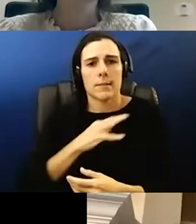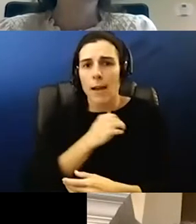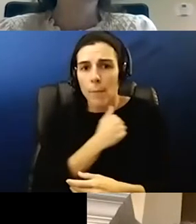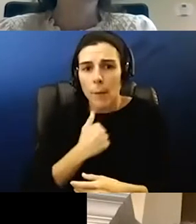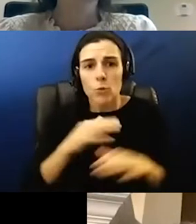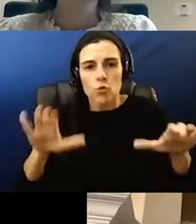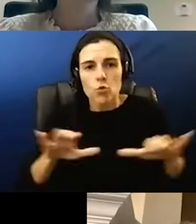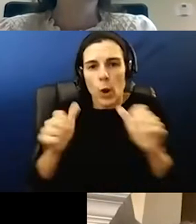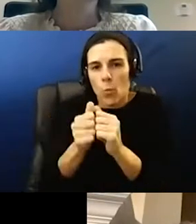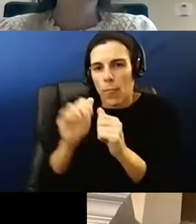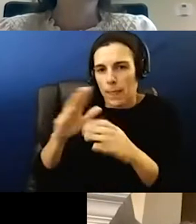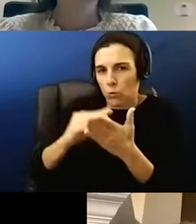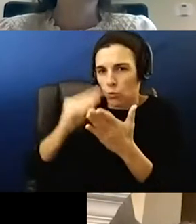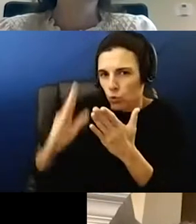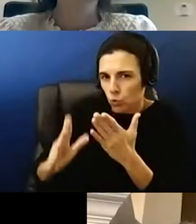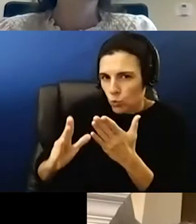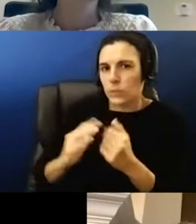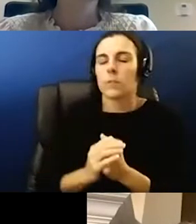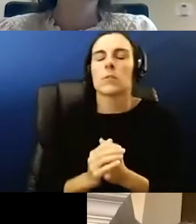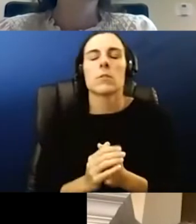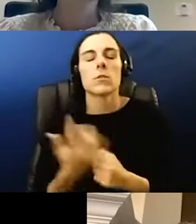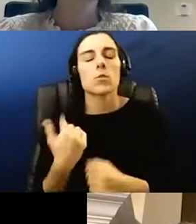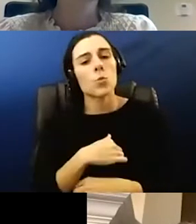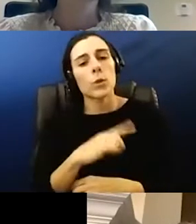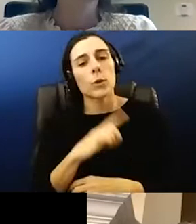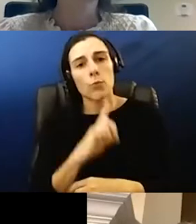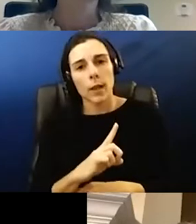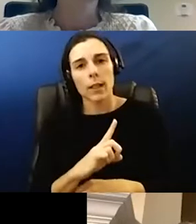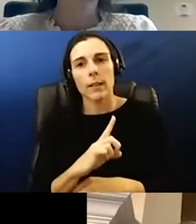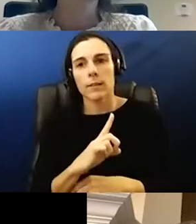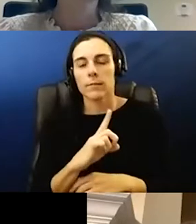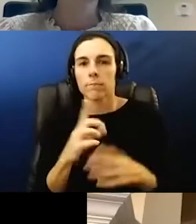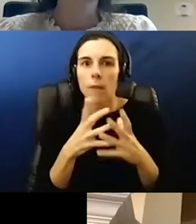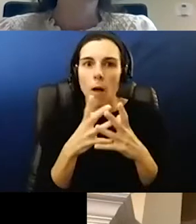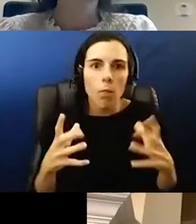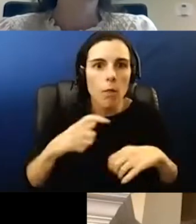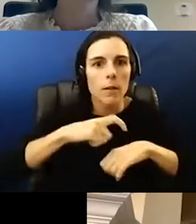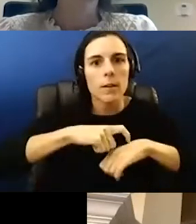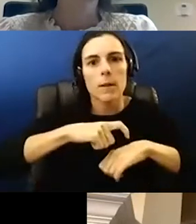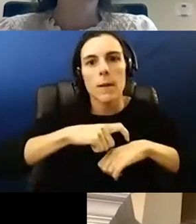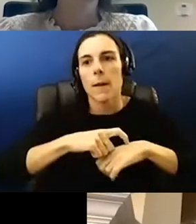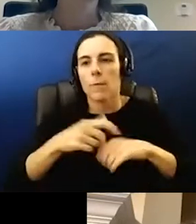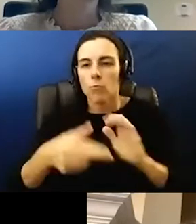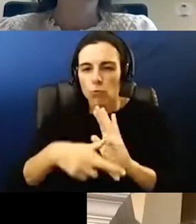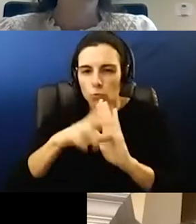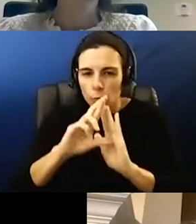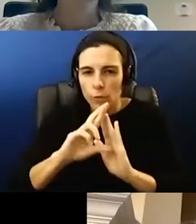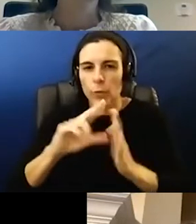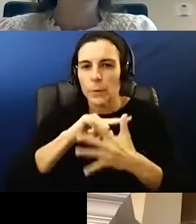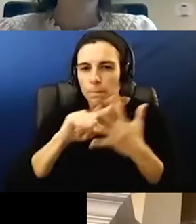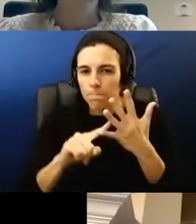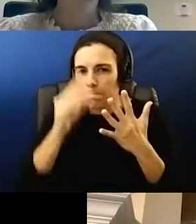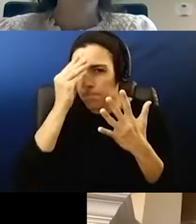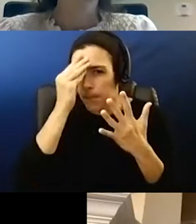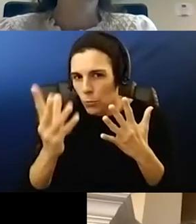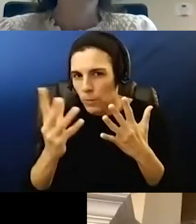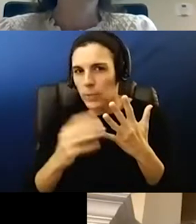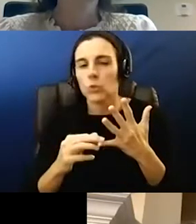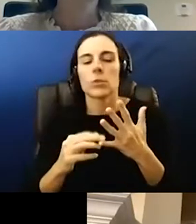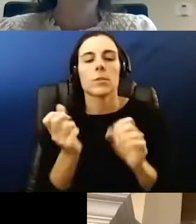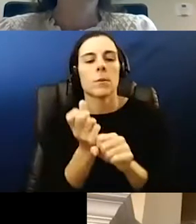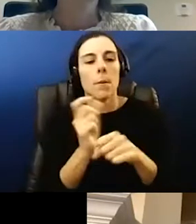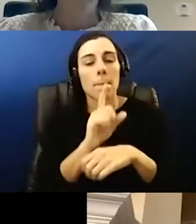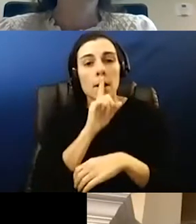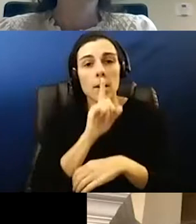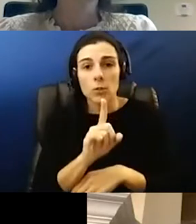students. So we have really spent a lot of time reviewing all of this information, making sure